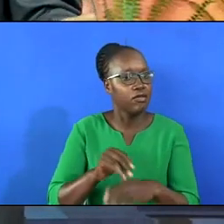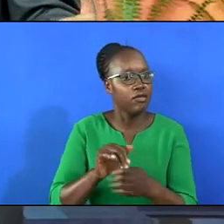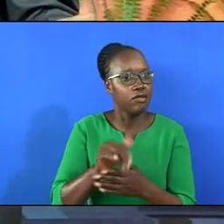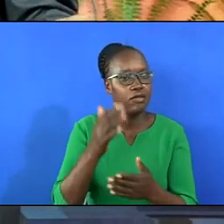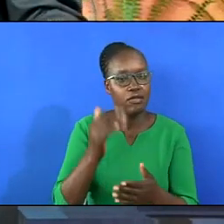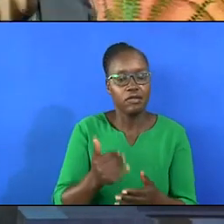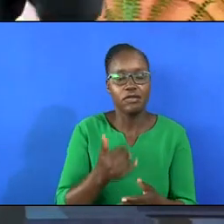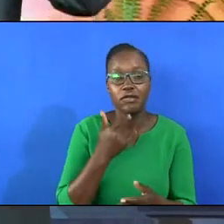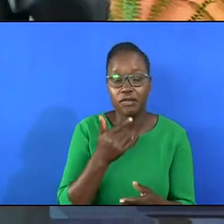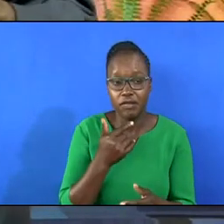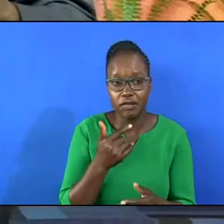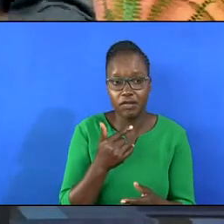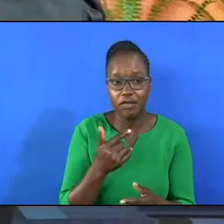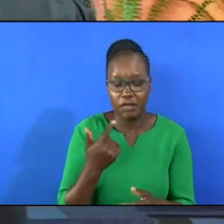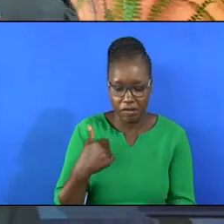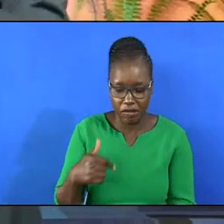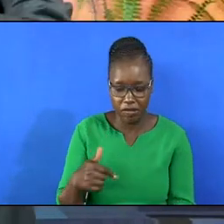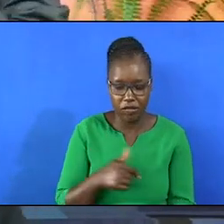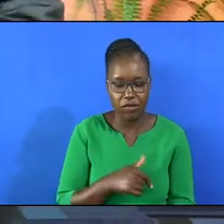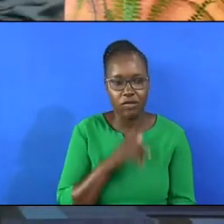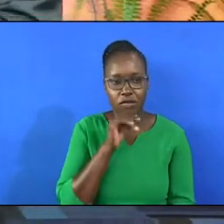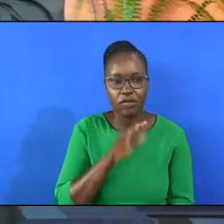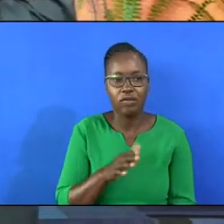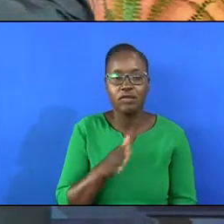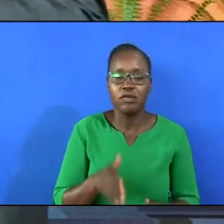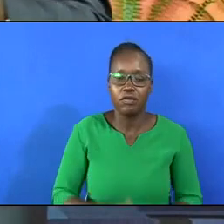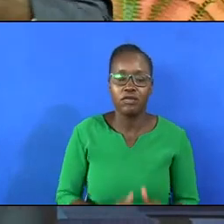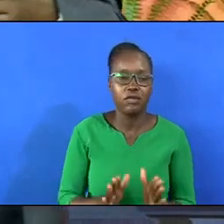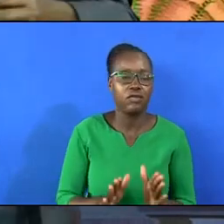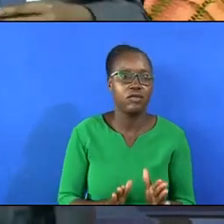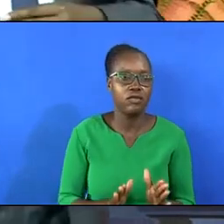Isaiah says unto us a son is born.